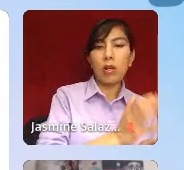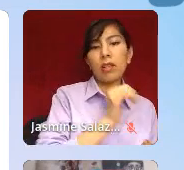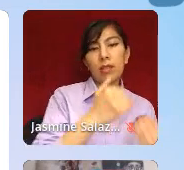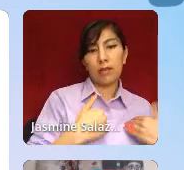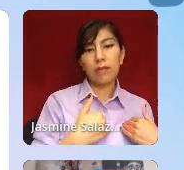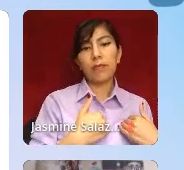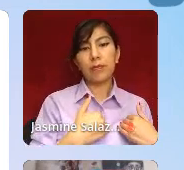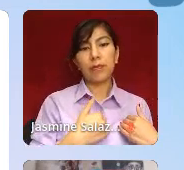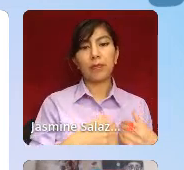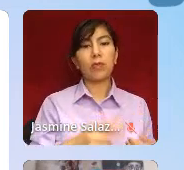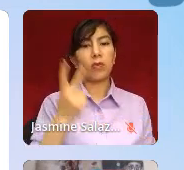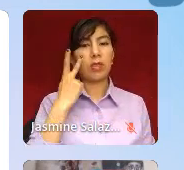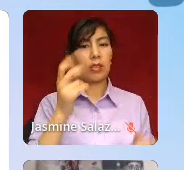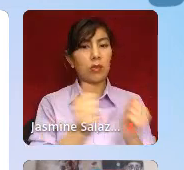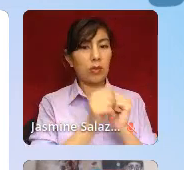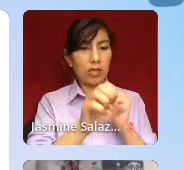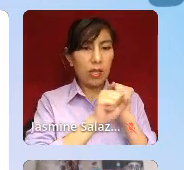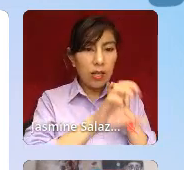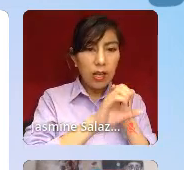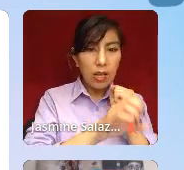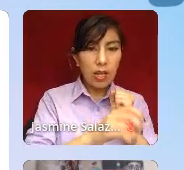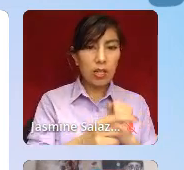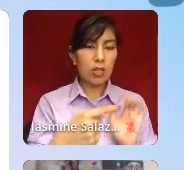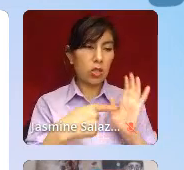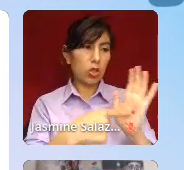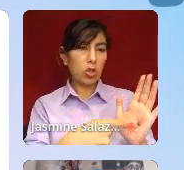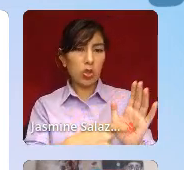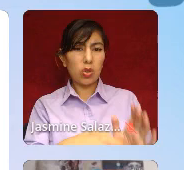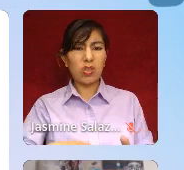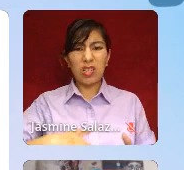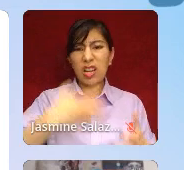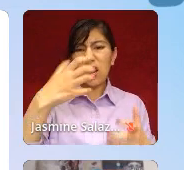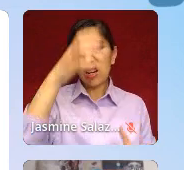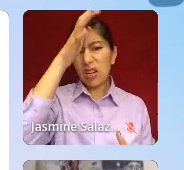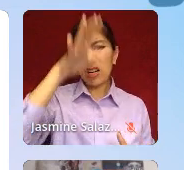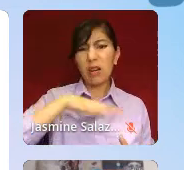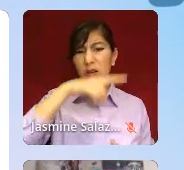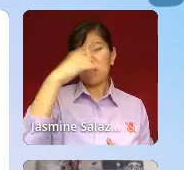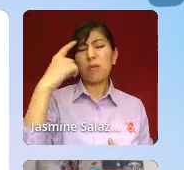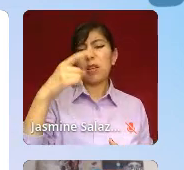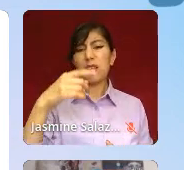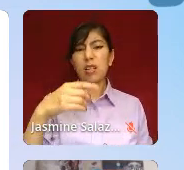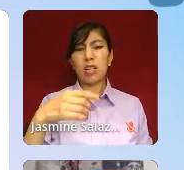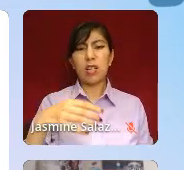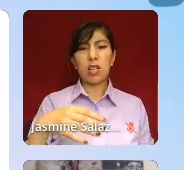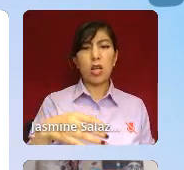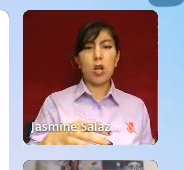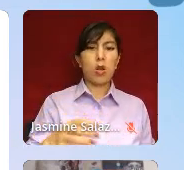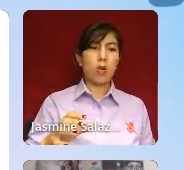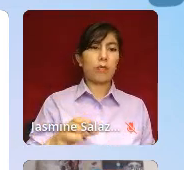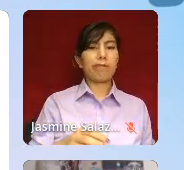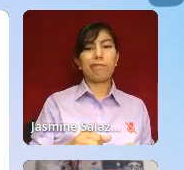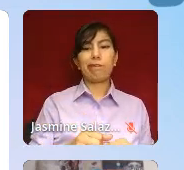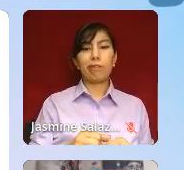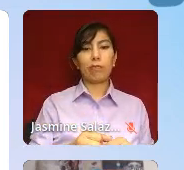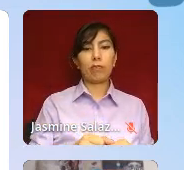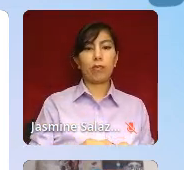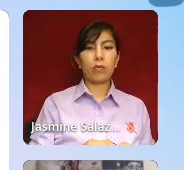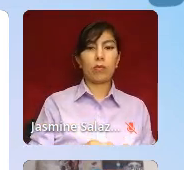from 1974, which shows an angry Black man alongside the text, cooperation often begins with Haldol.